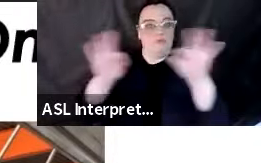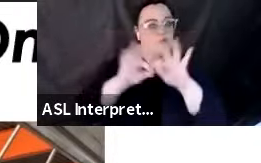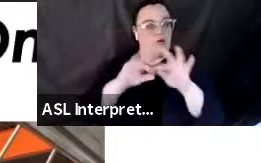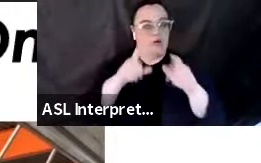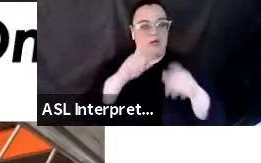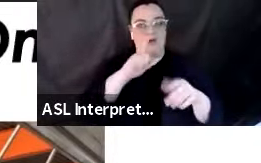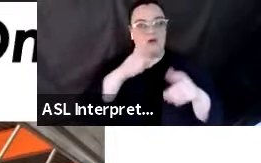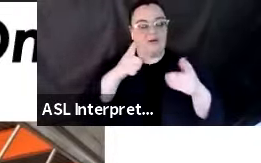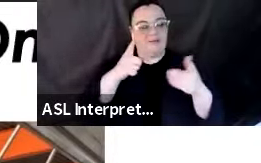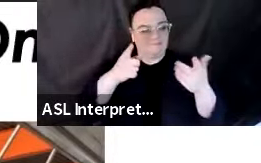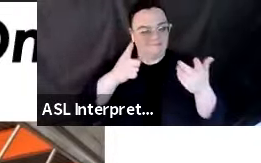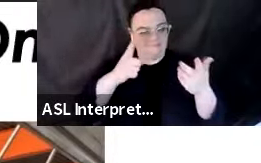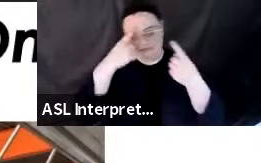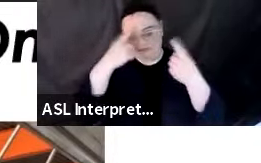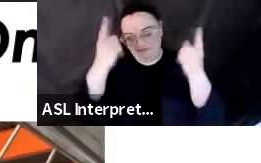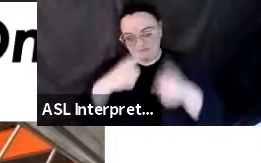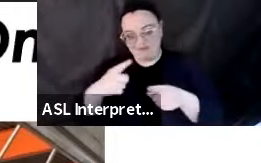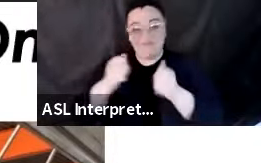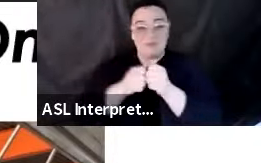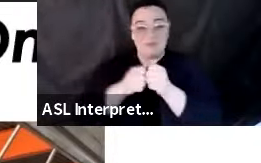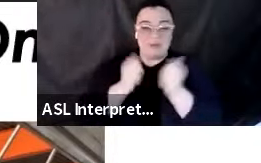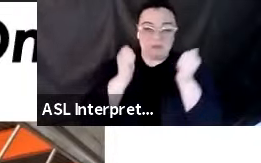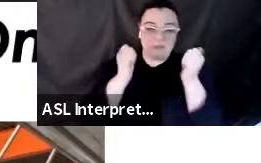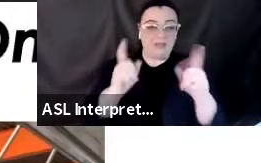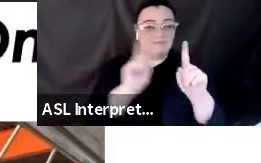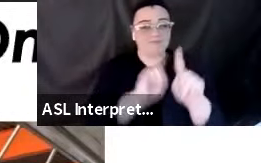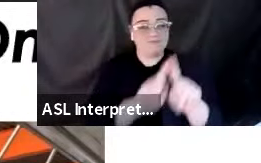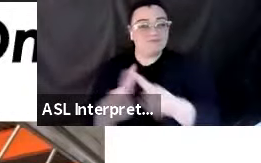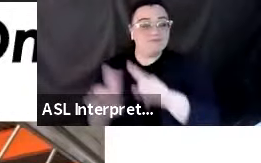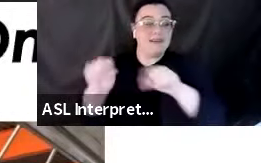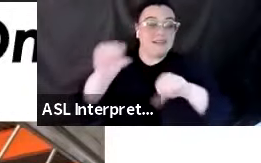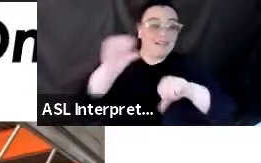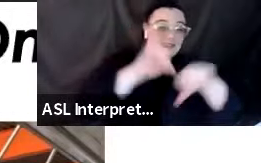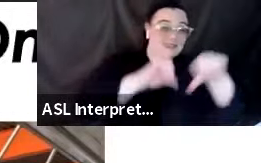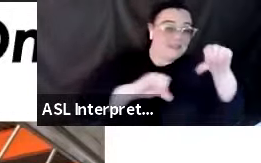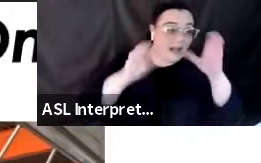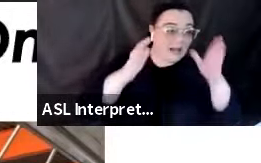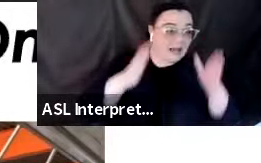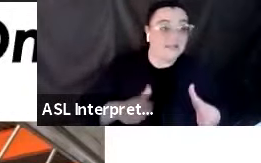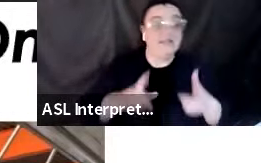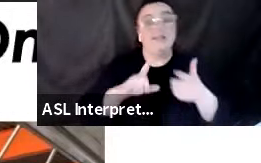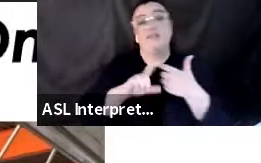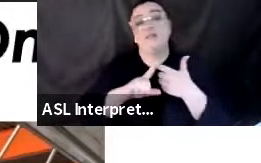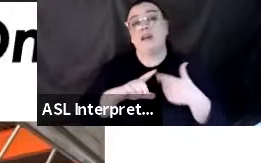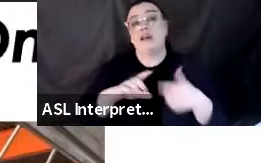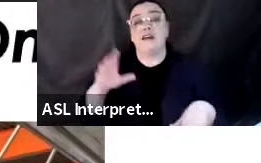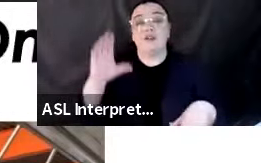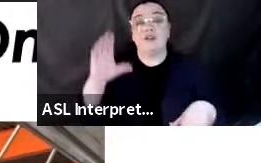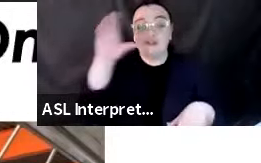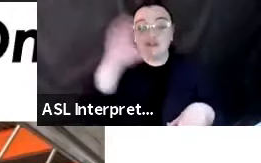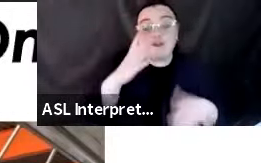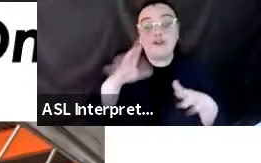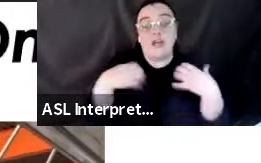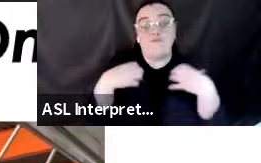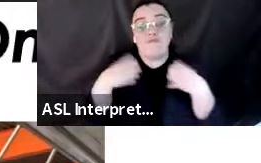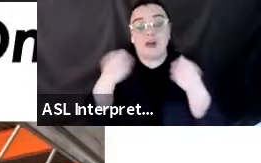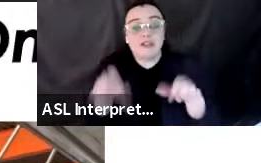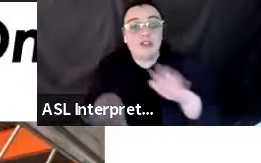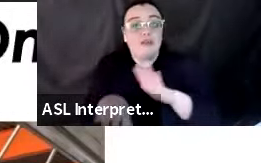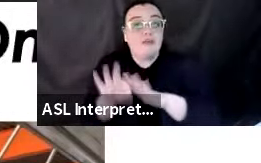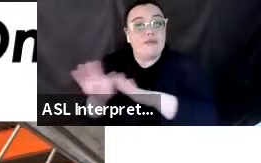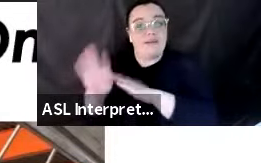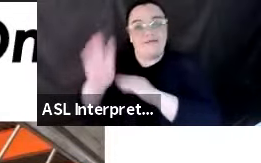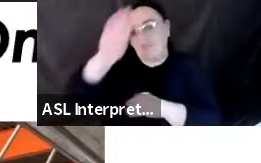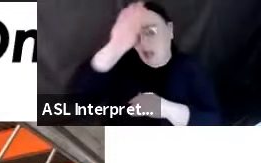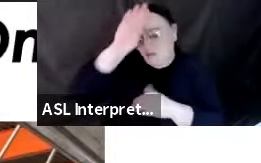scientists, government officials, urban search and rescue firefighters who even go to other countries